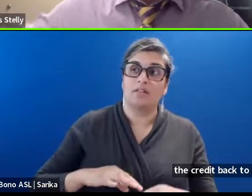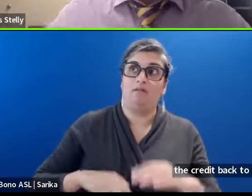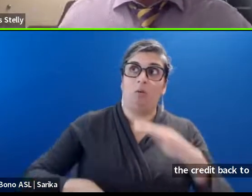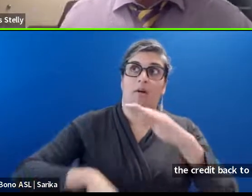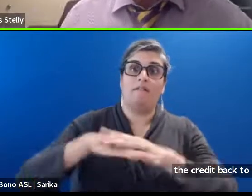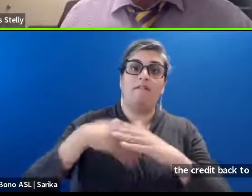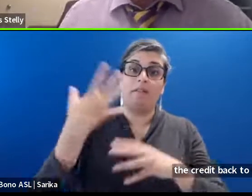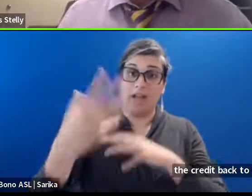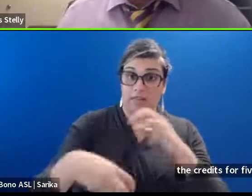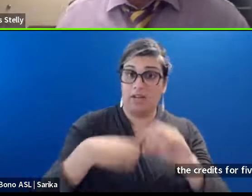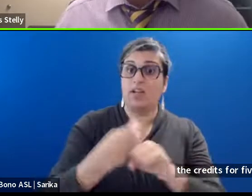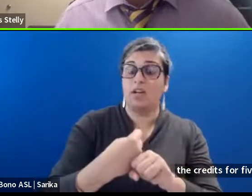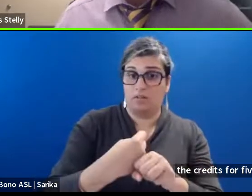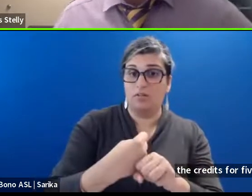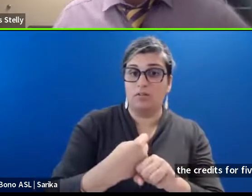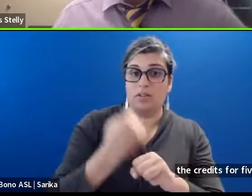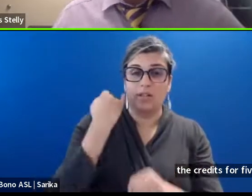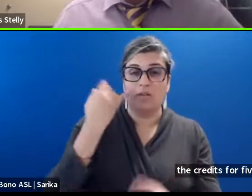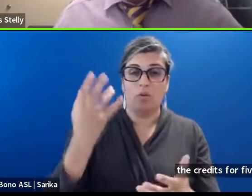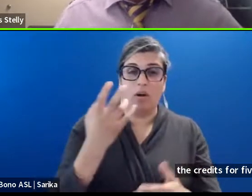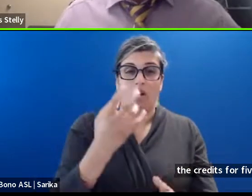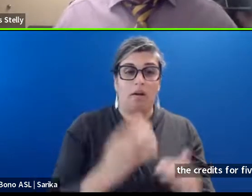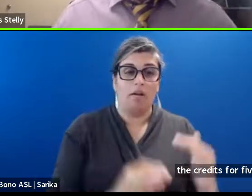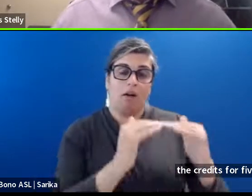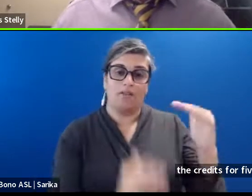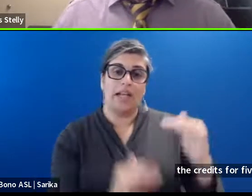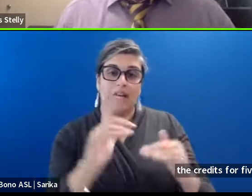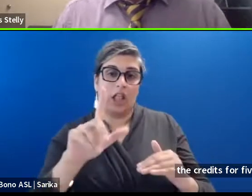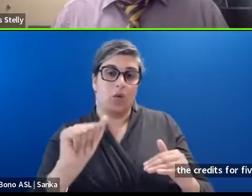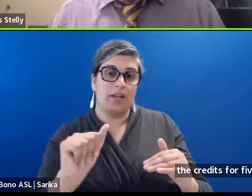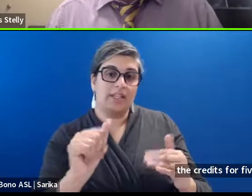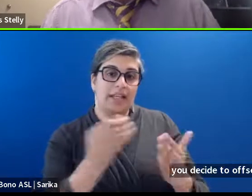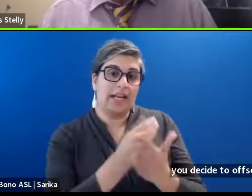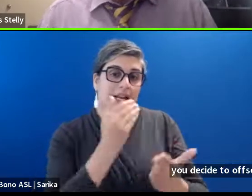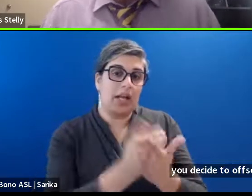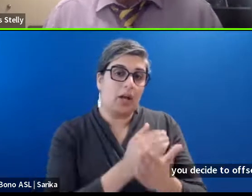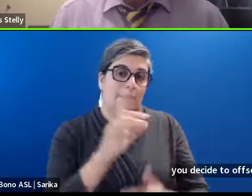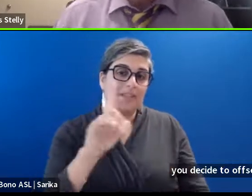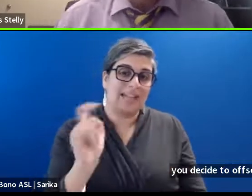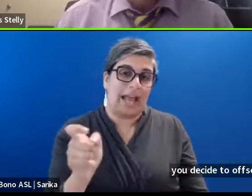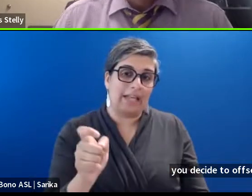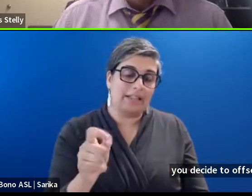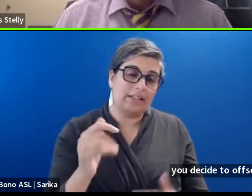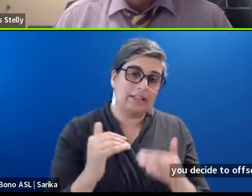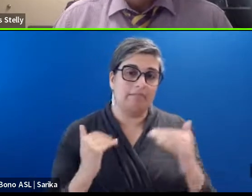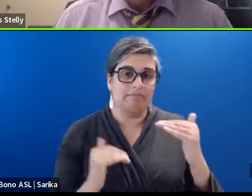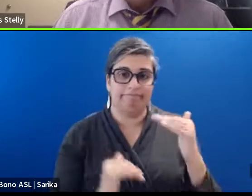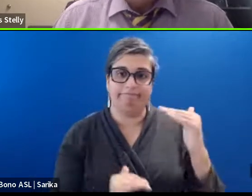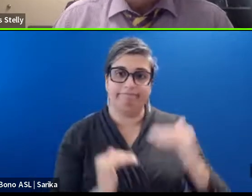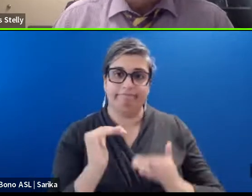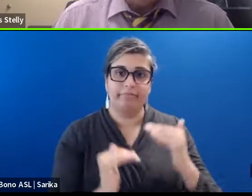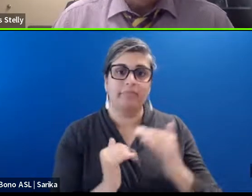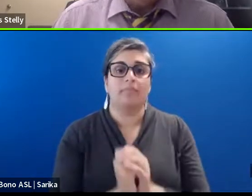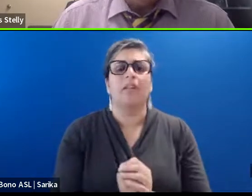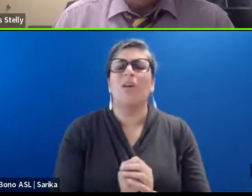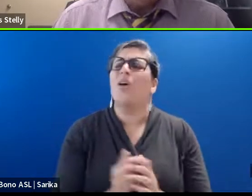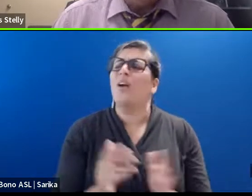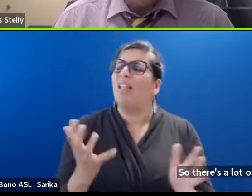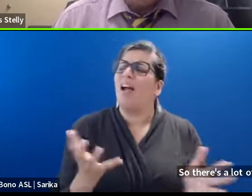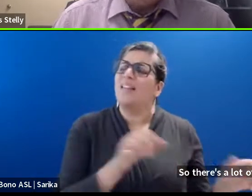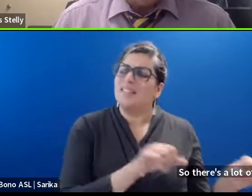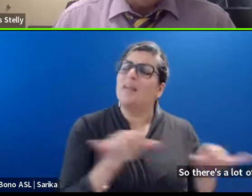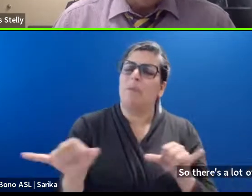to offset. Any. Income tax liability. So there's a lot of similarities. Between the two programs. Um. We are. Uh.